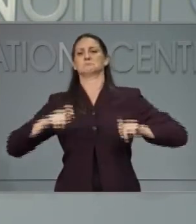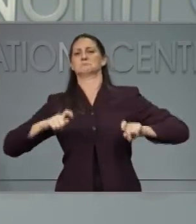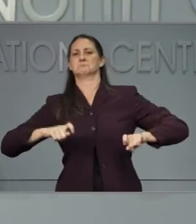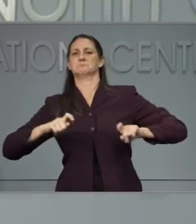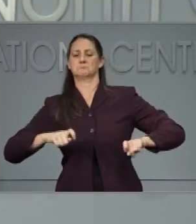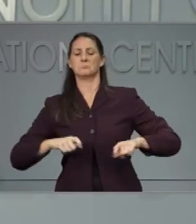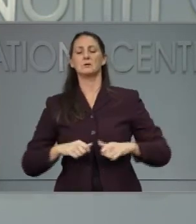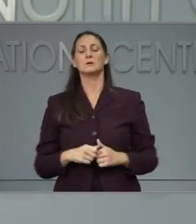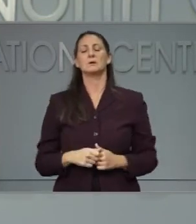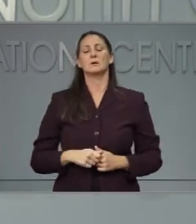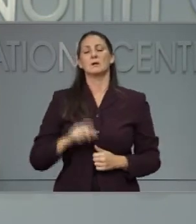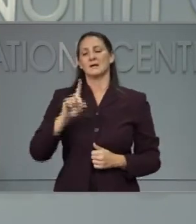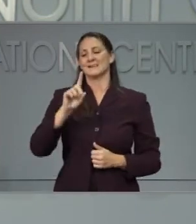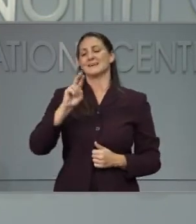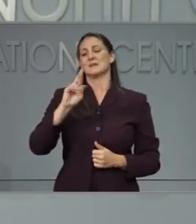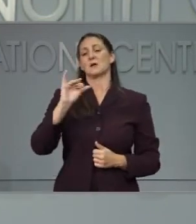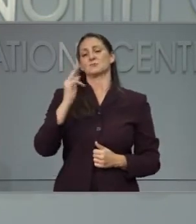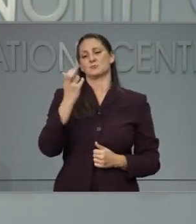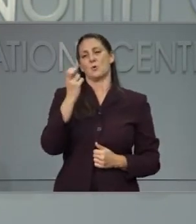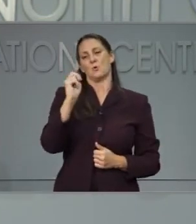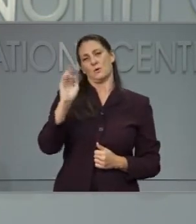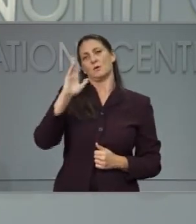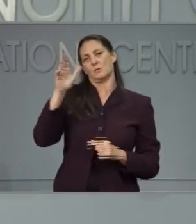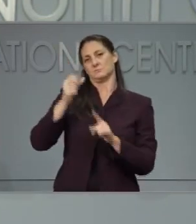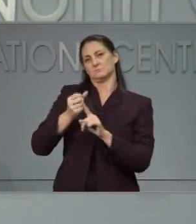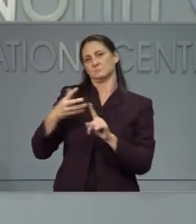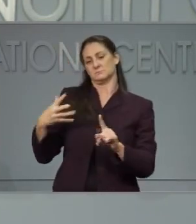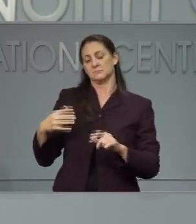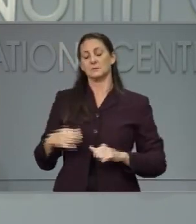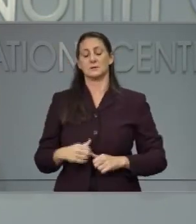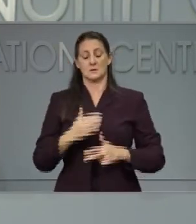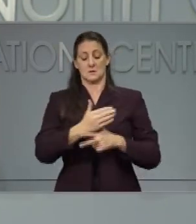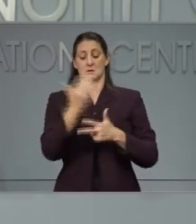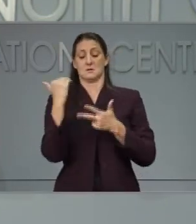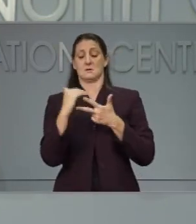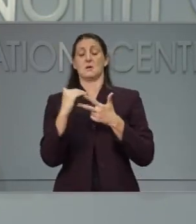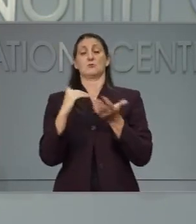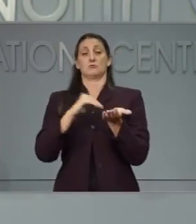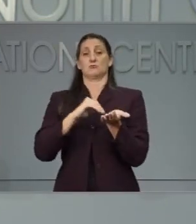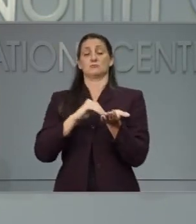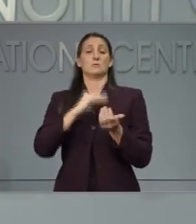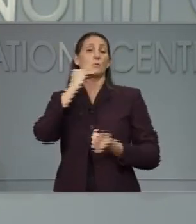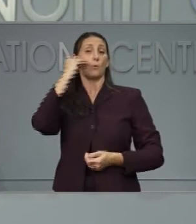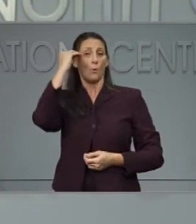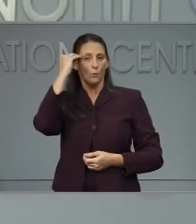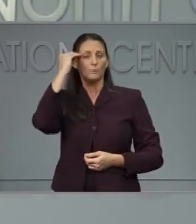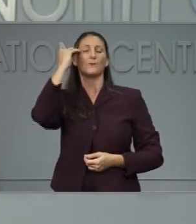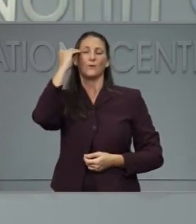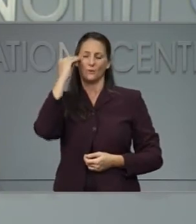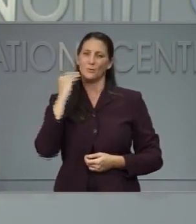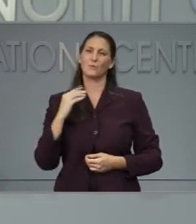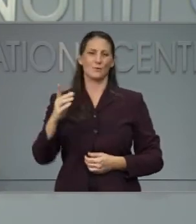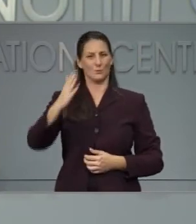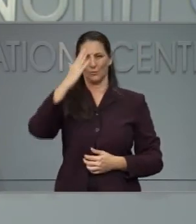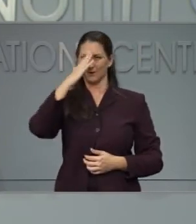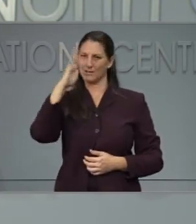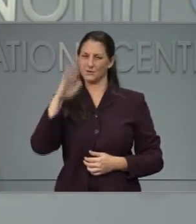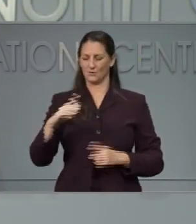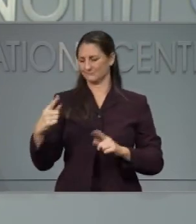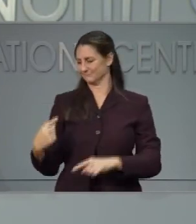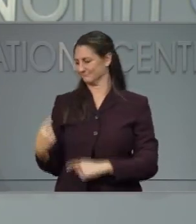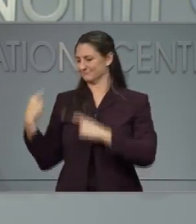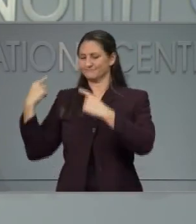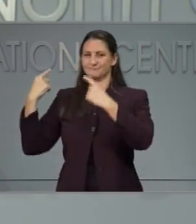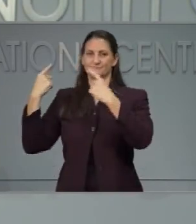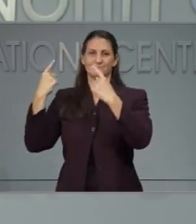As to nursing home visitation, we know that this separation has been so hard for